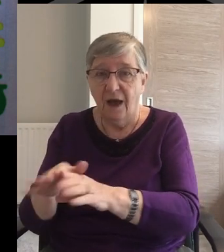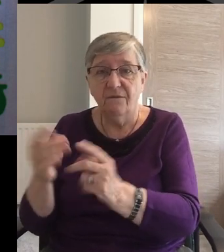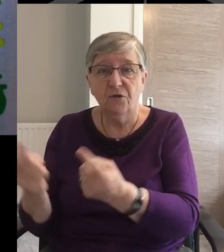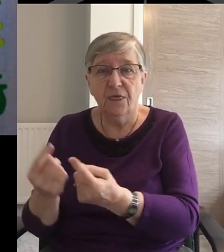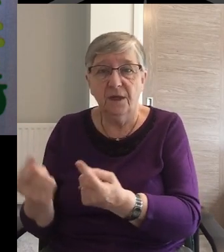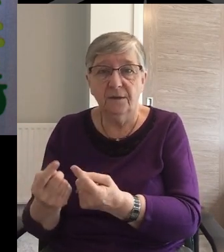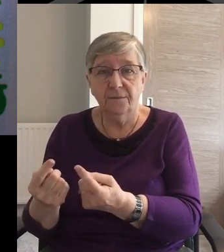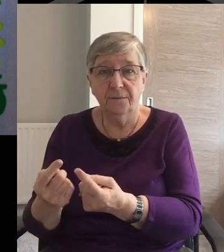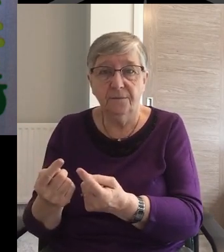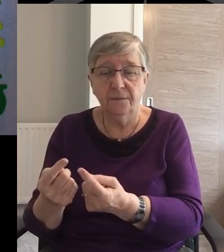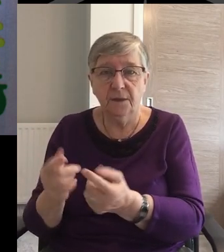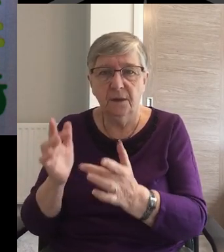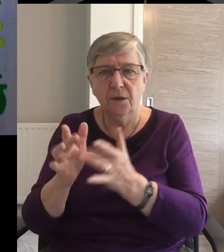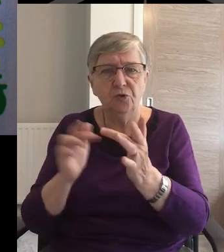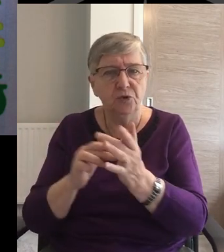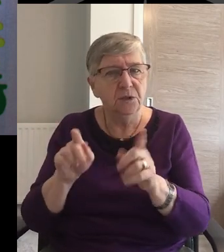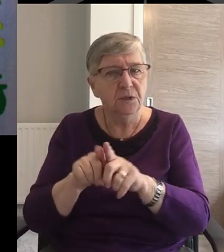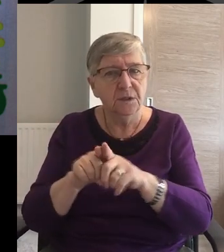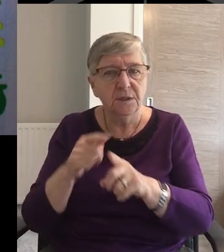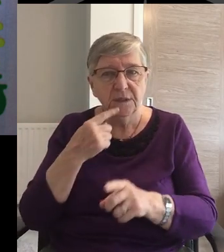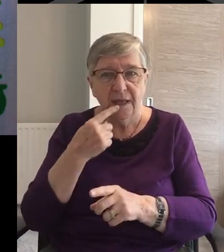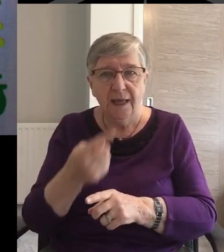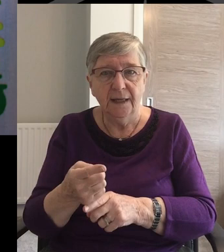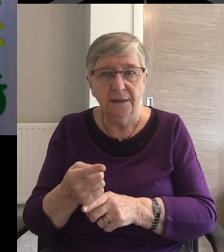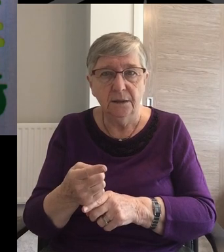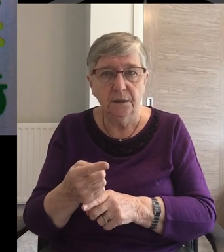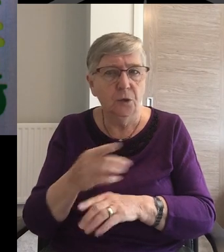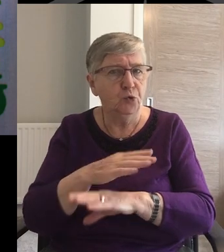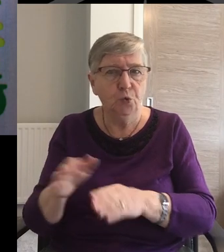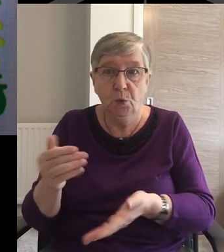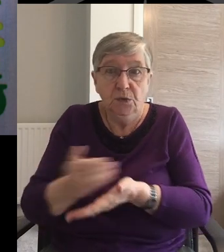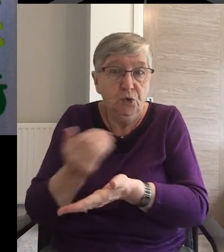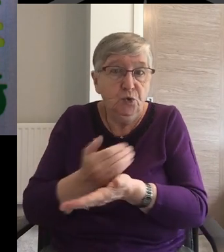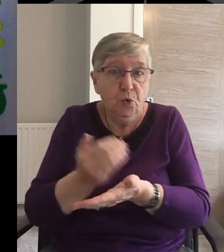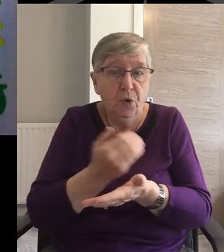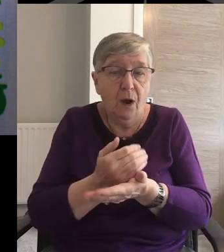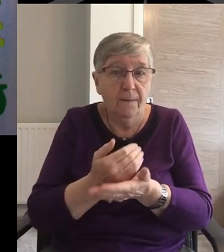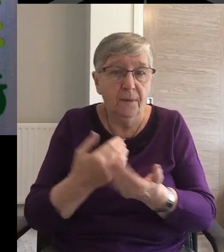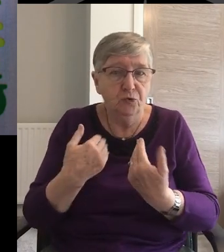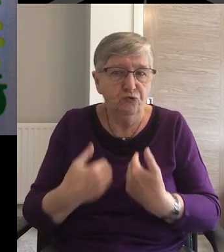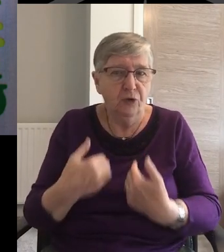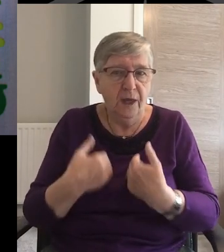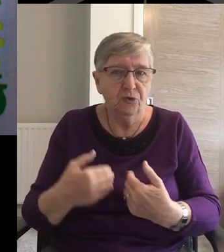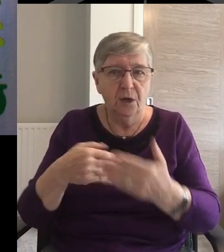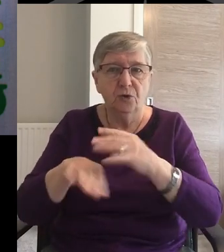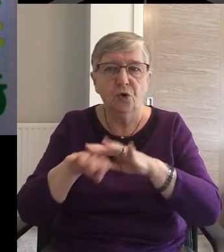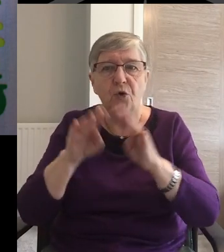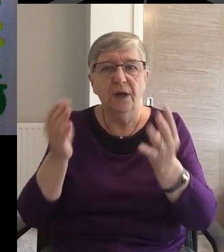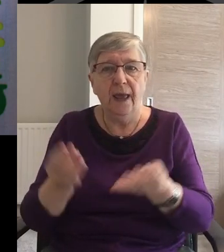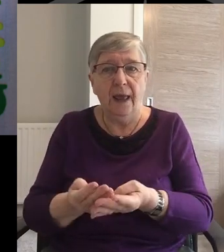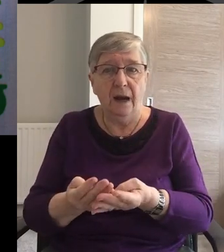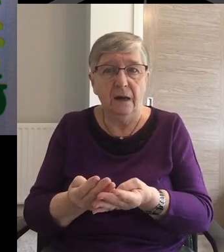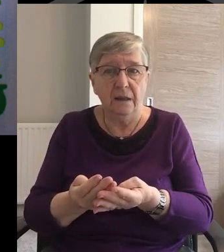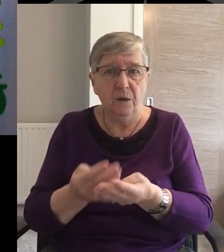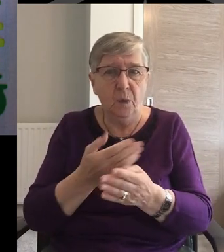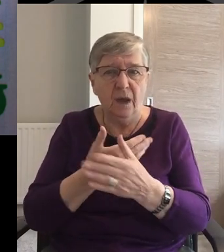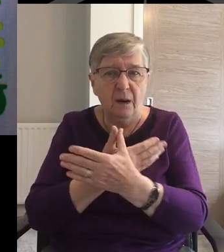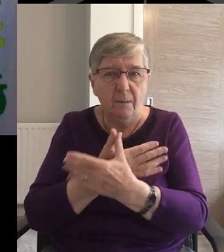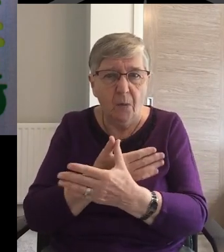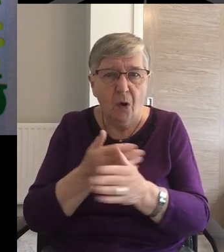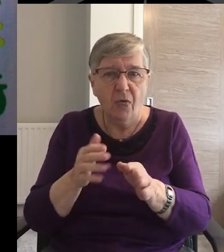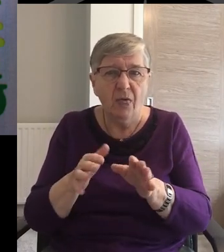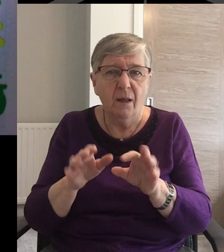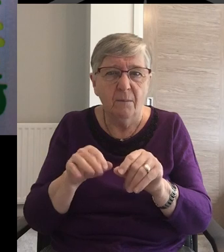Jesus also said Do not store up For yourselves Treasures on earth Where moths And vermin Destroy